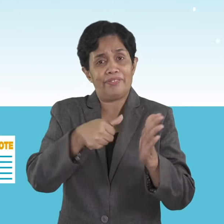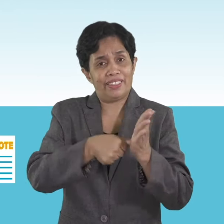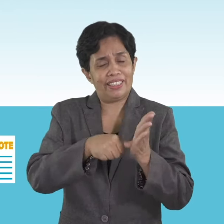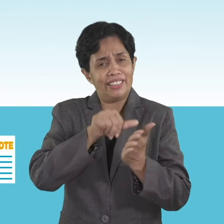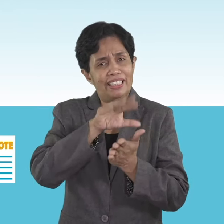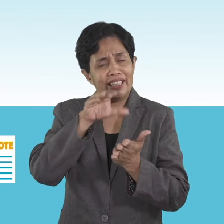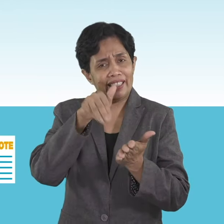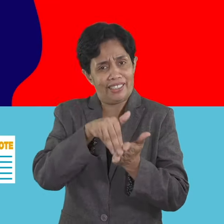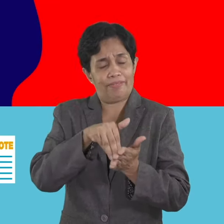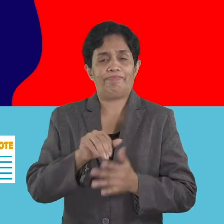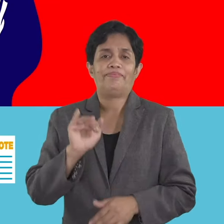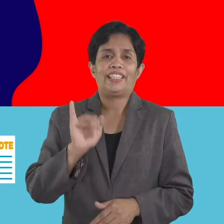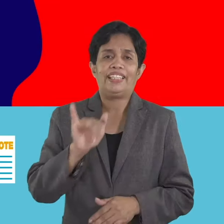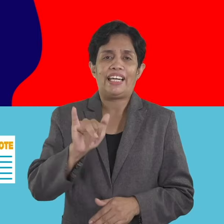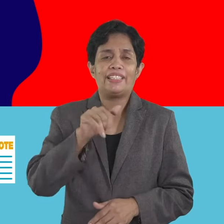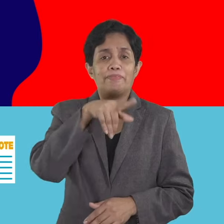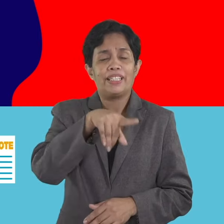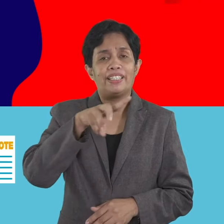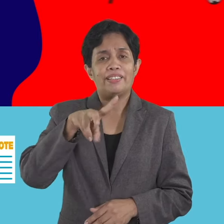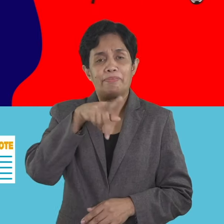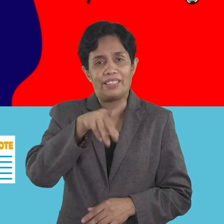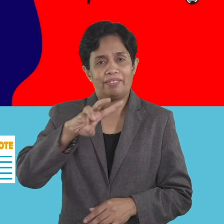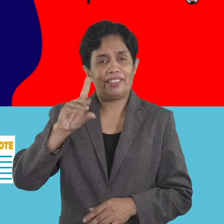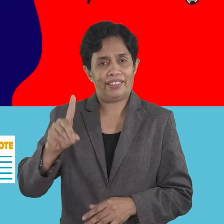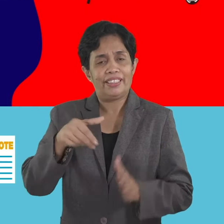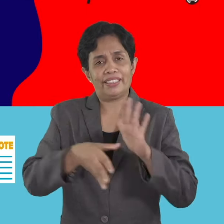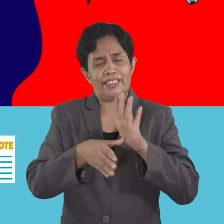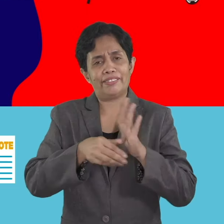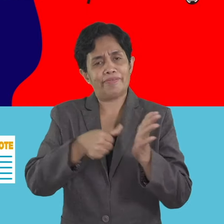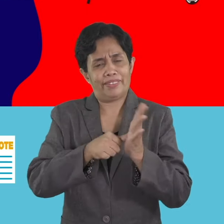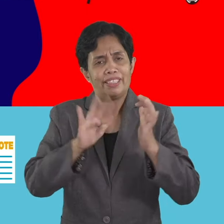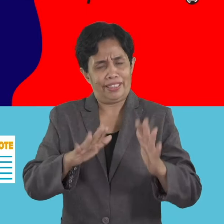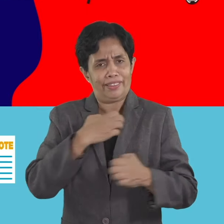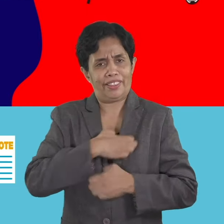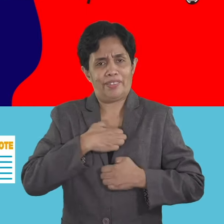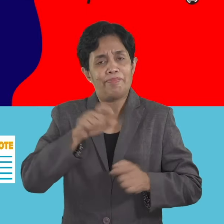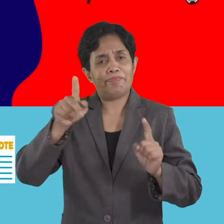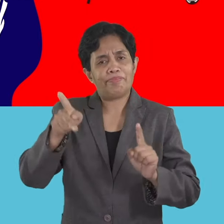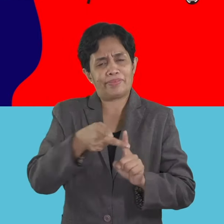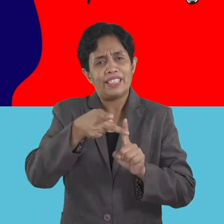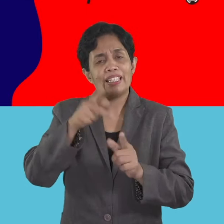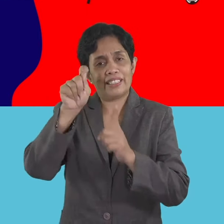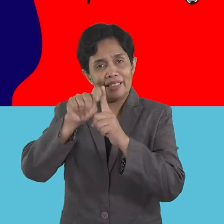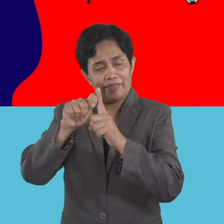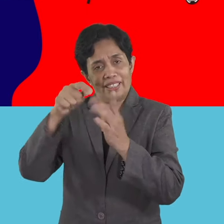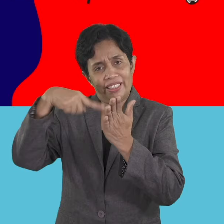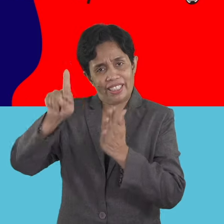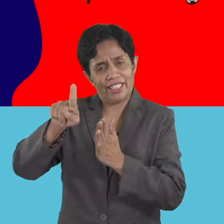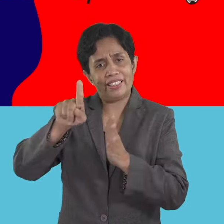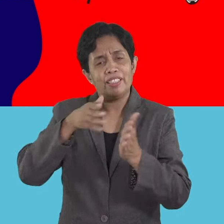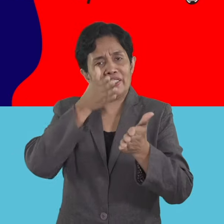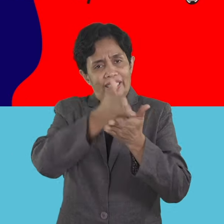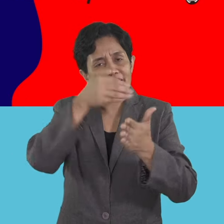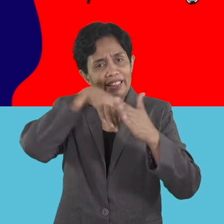the voting center? Yes, PWD and senior voters will enjoy priority in the temperature checks